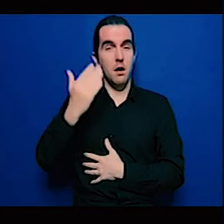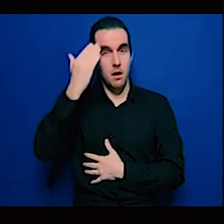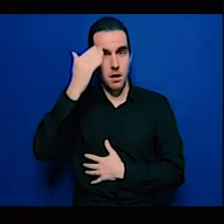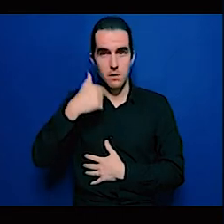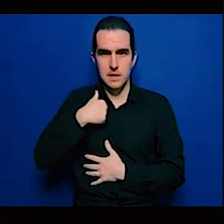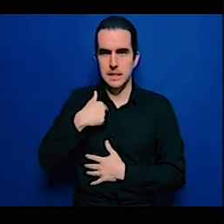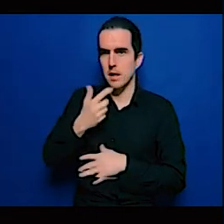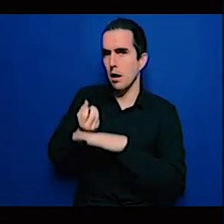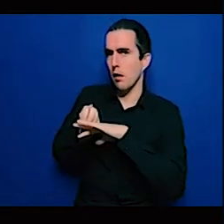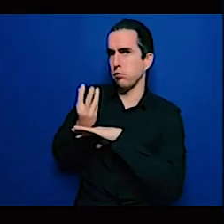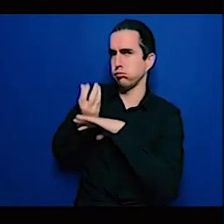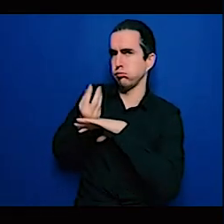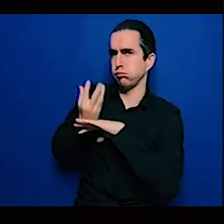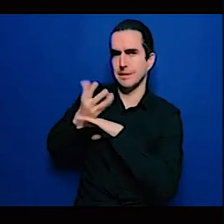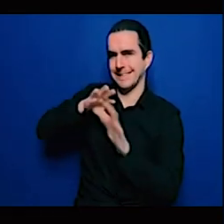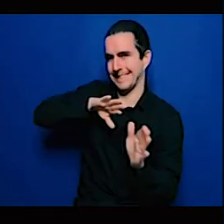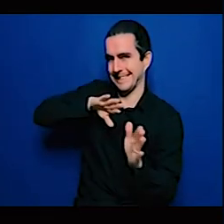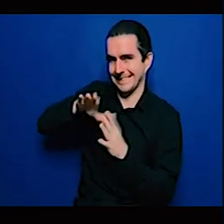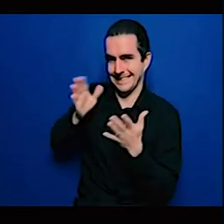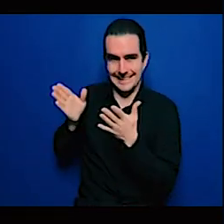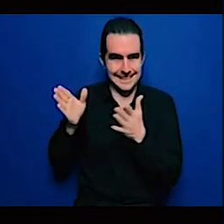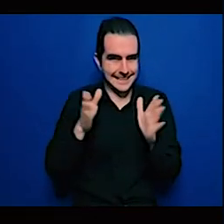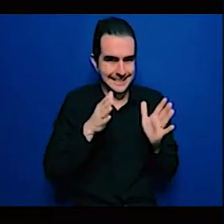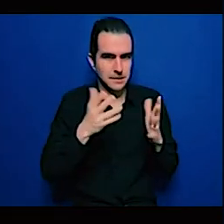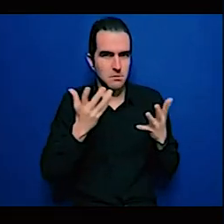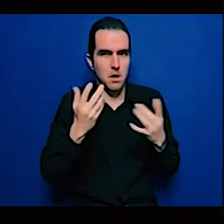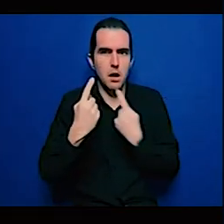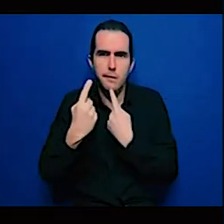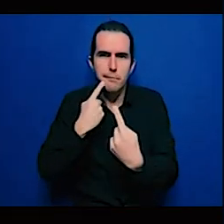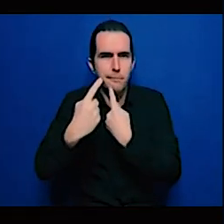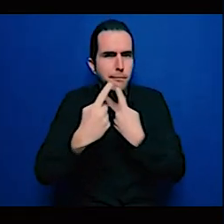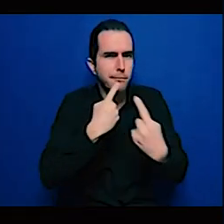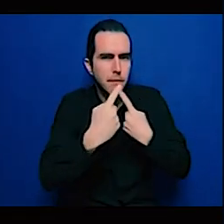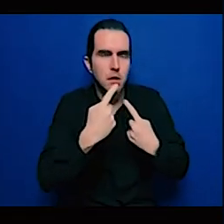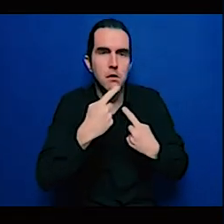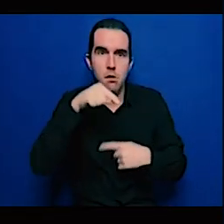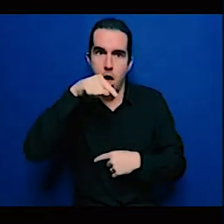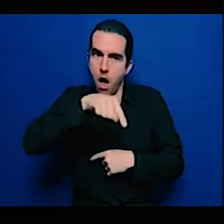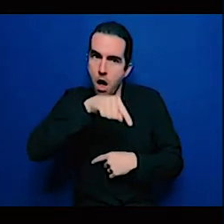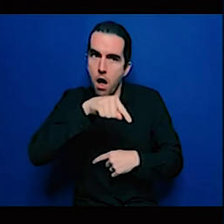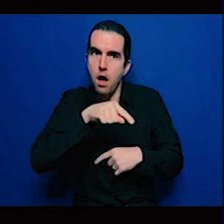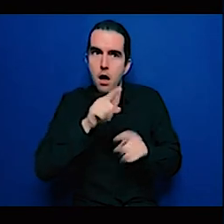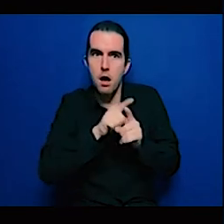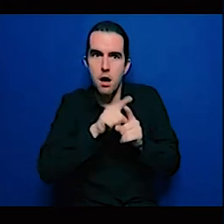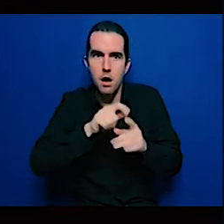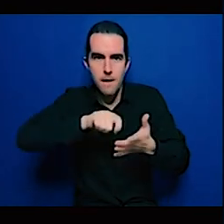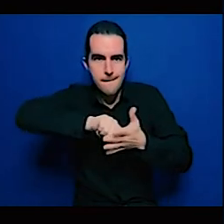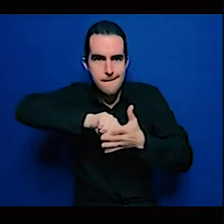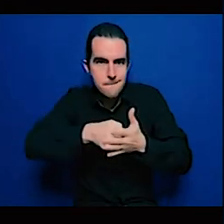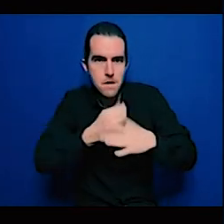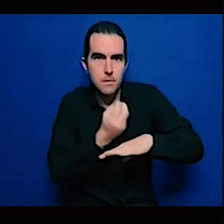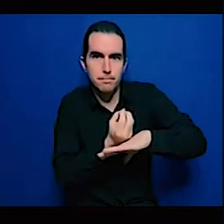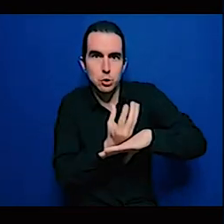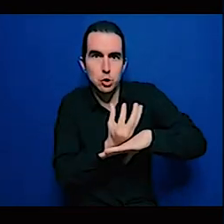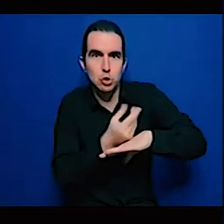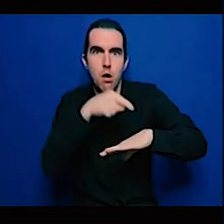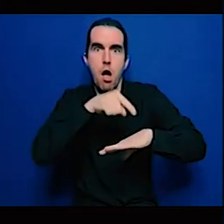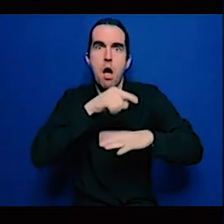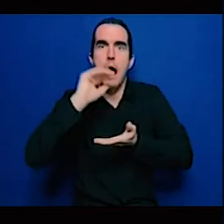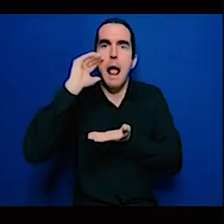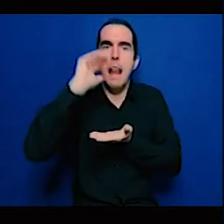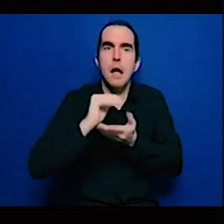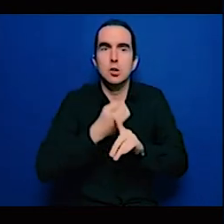gas is flexible enough to deal with the intermittencies that we face during renewable